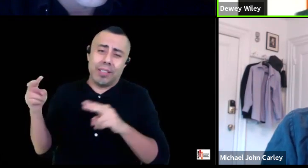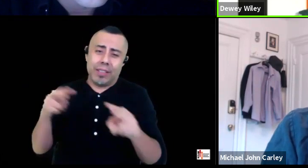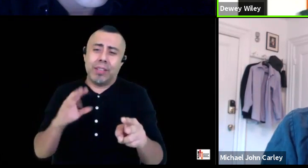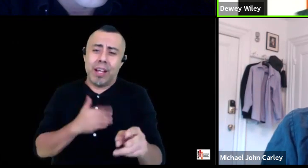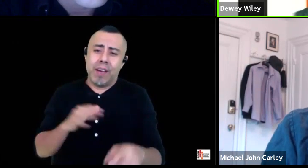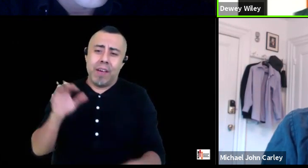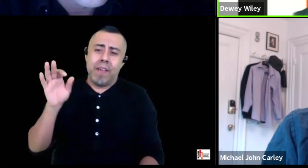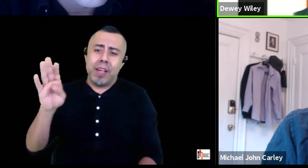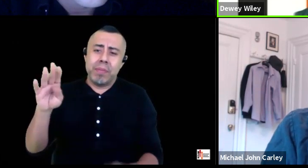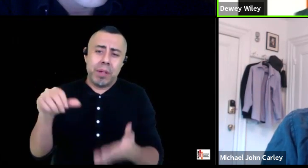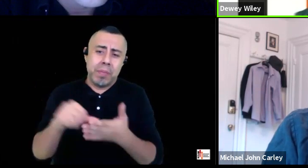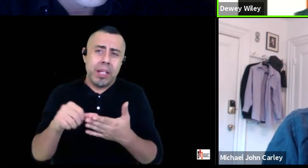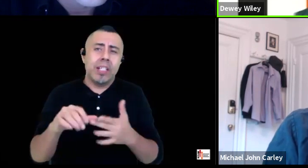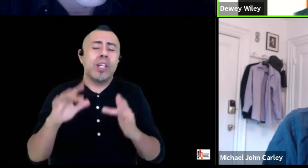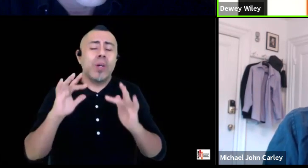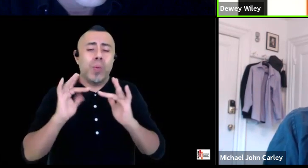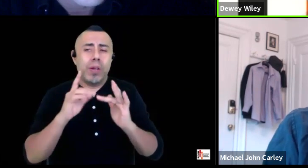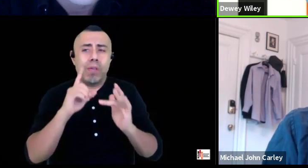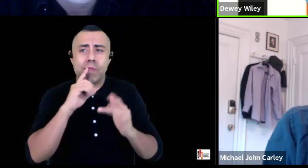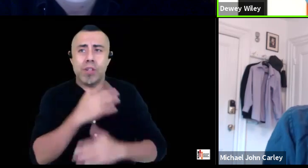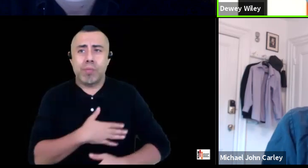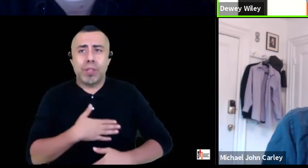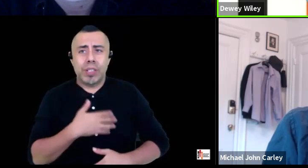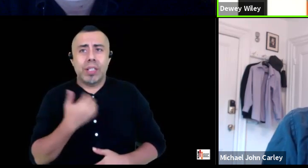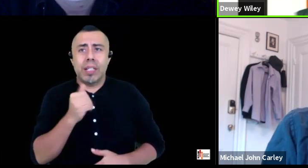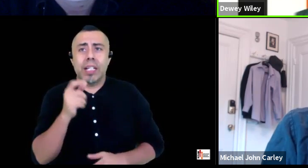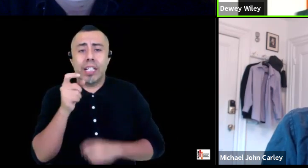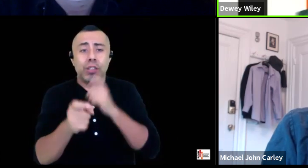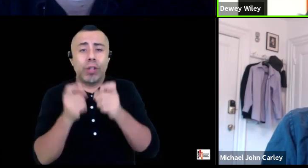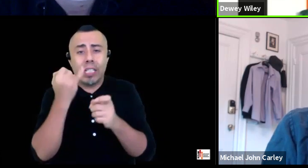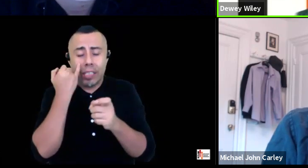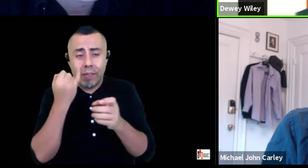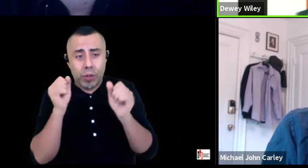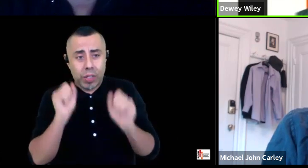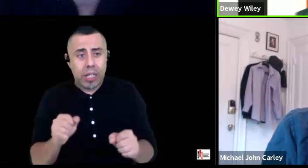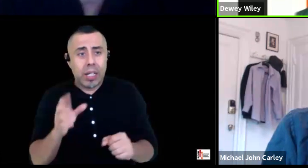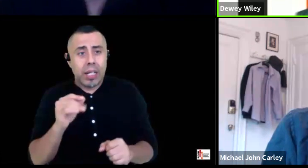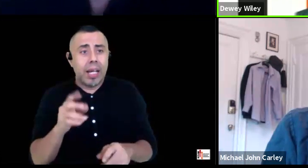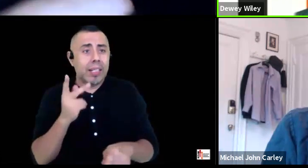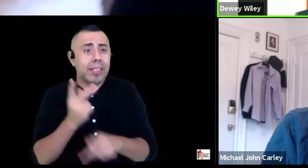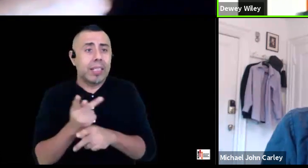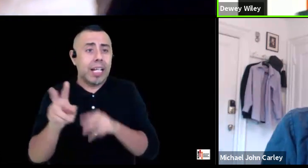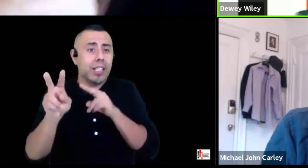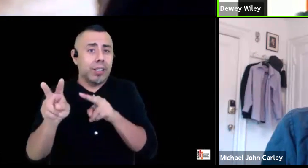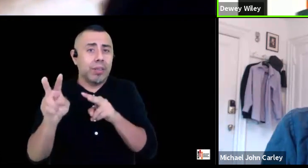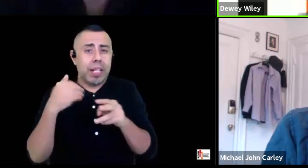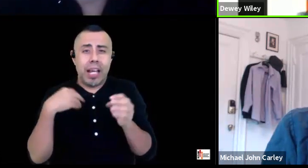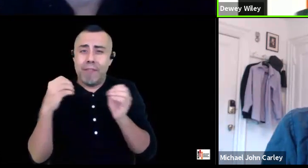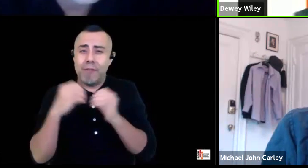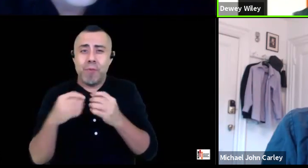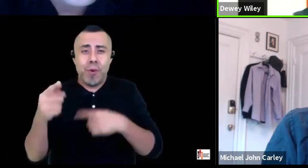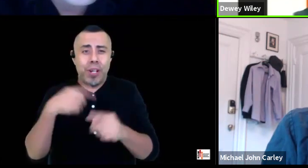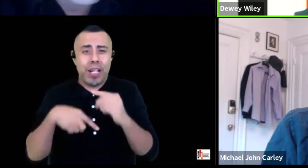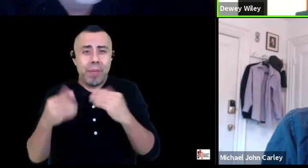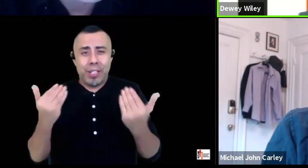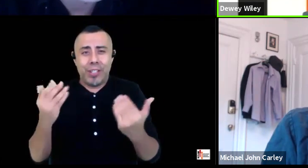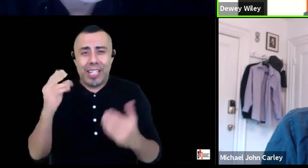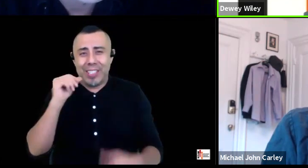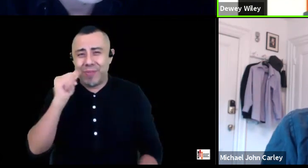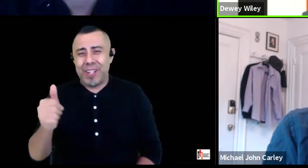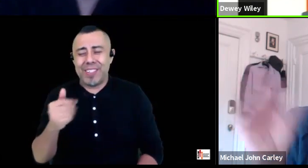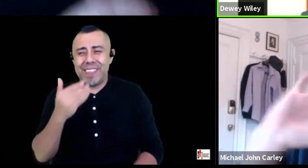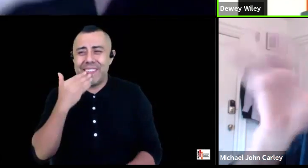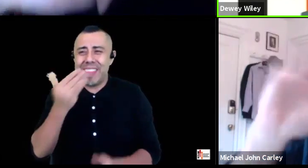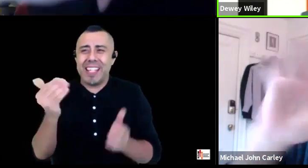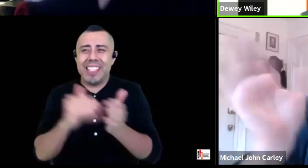our website we would appreciate any donations if you're able and uh stay tuned we got a lot more coming up today and tomorrow so thanks again